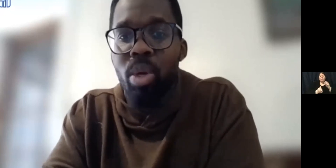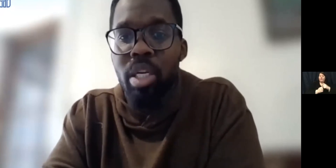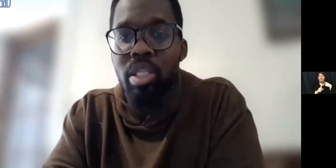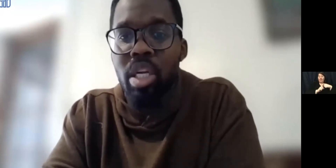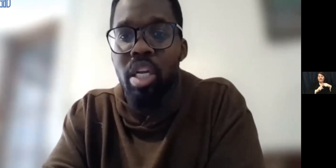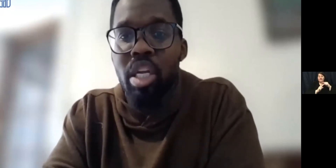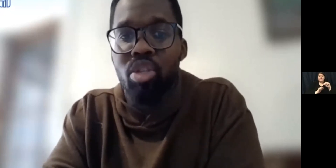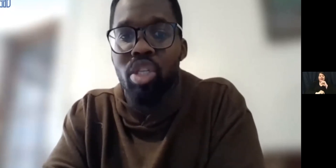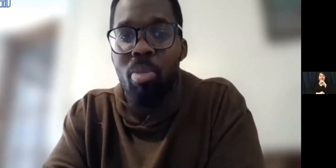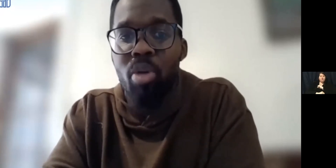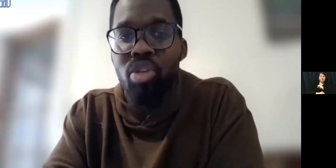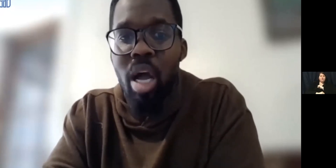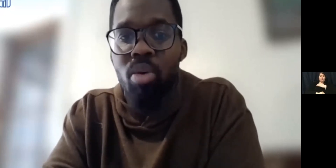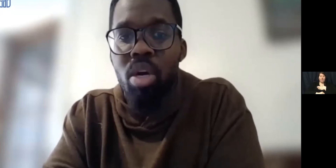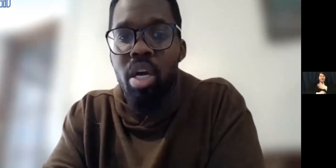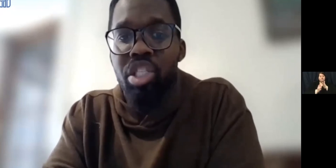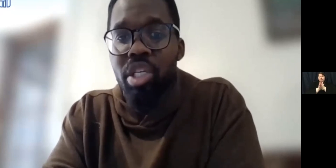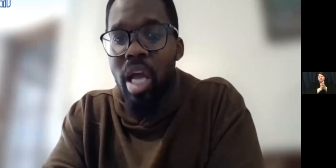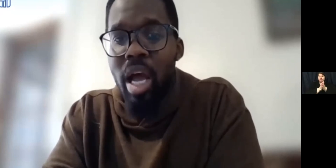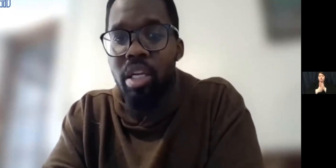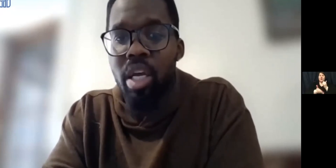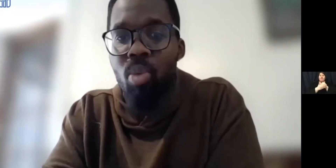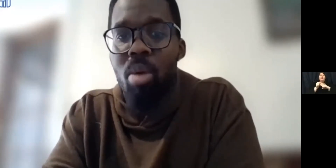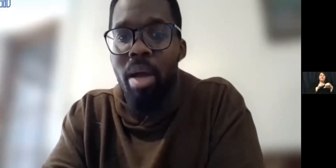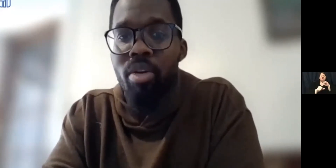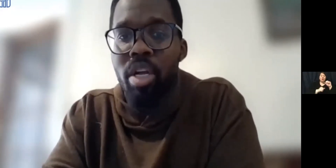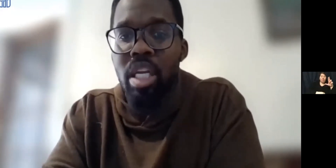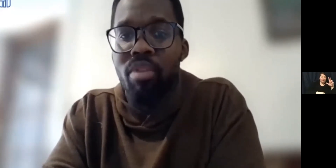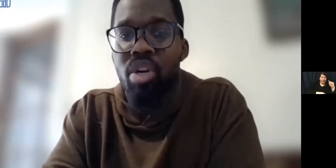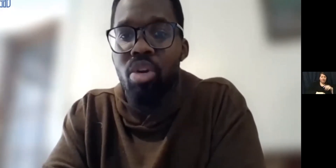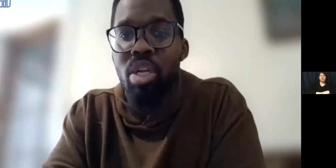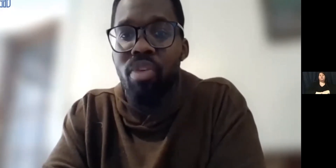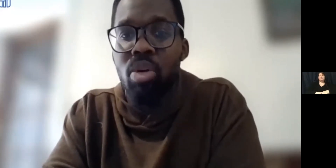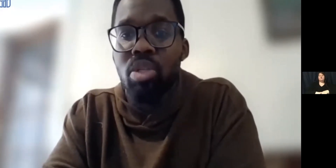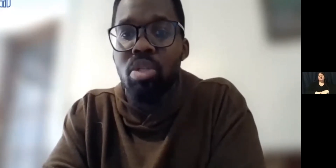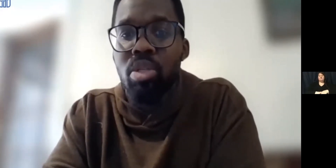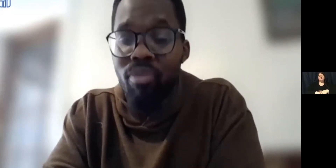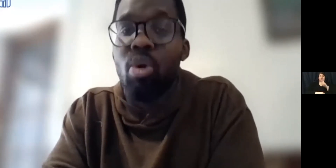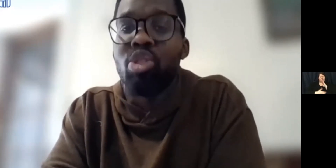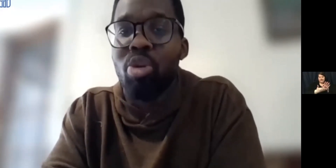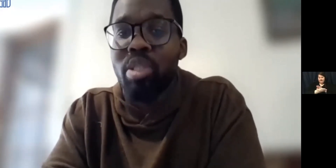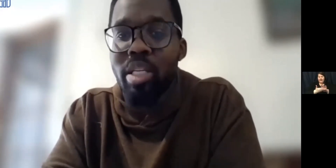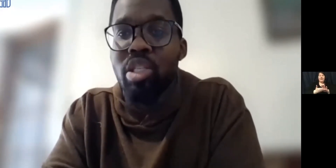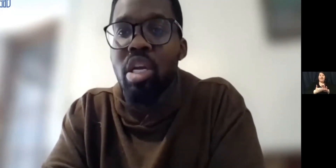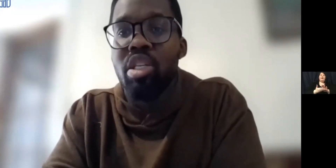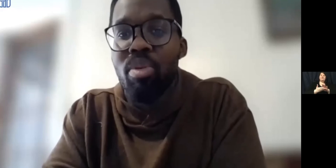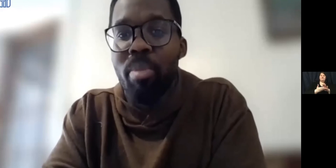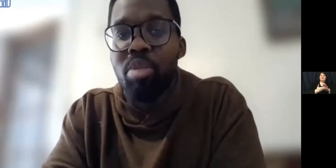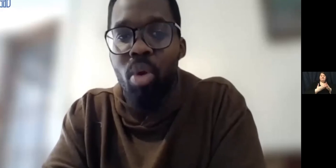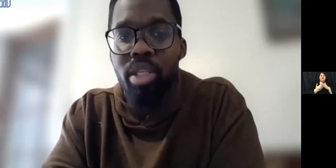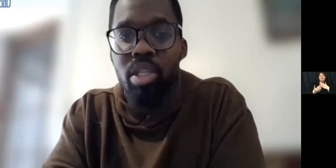and is willingness and eager to help others out. She is kind and well-mannered and even under difficult circumstances,